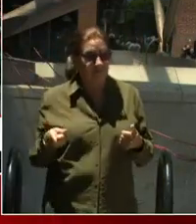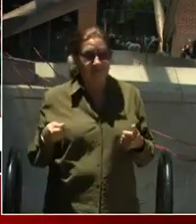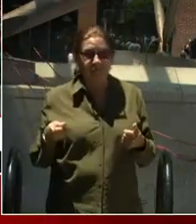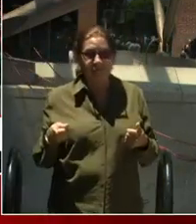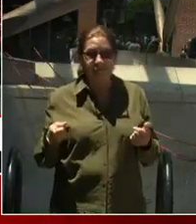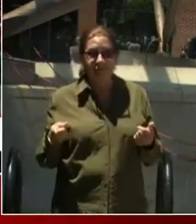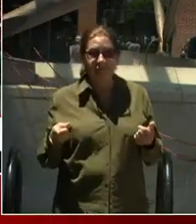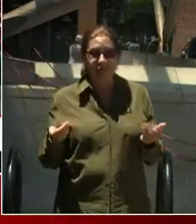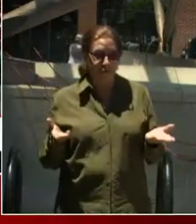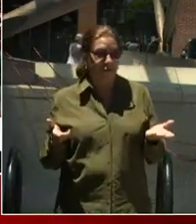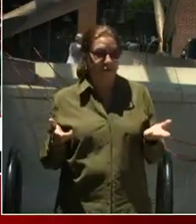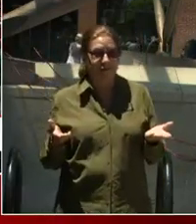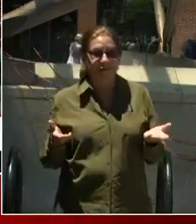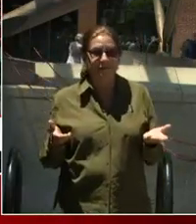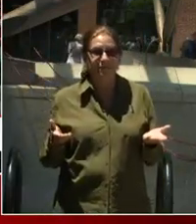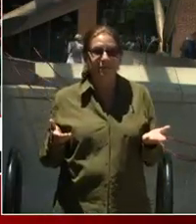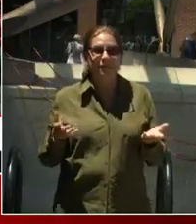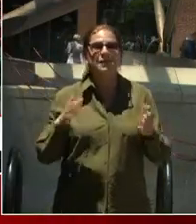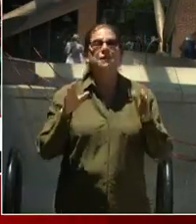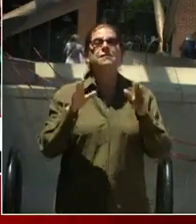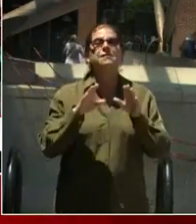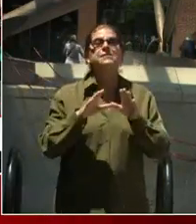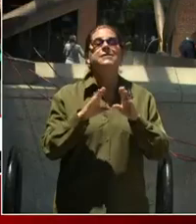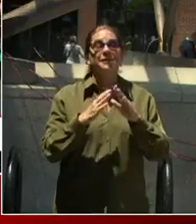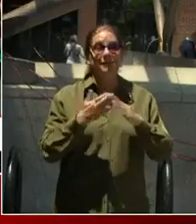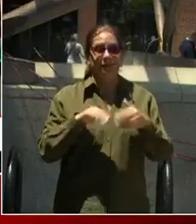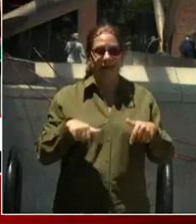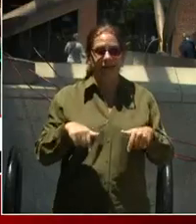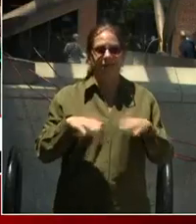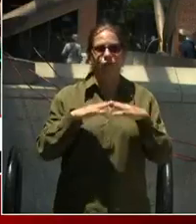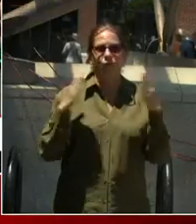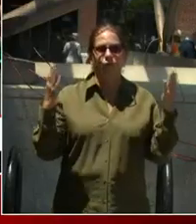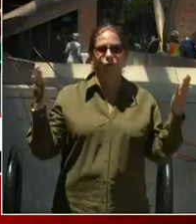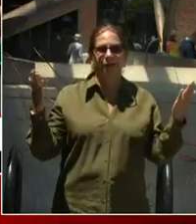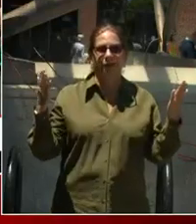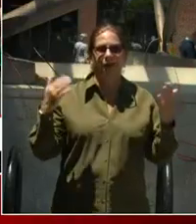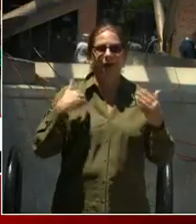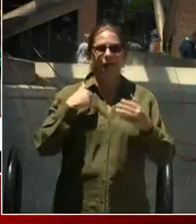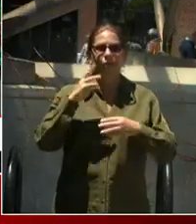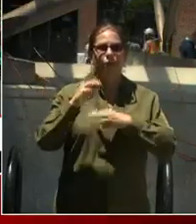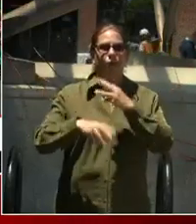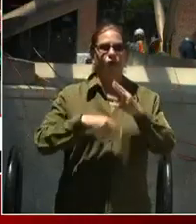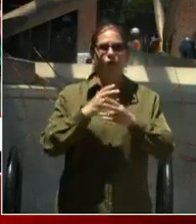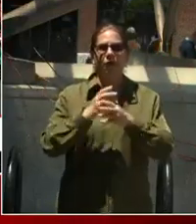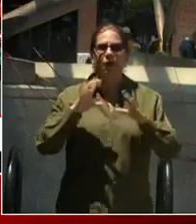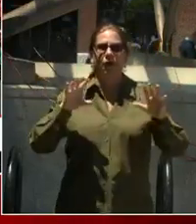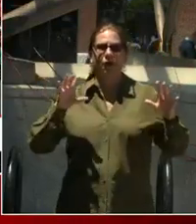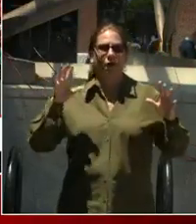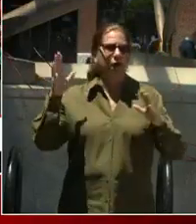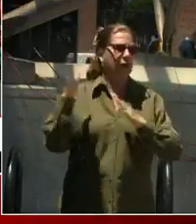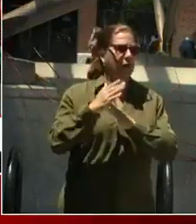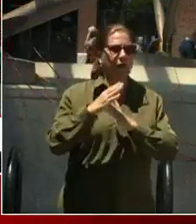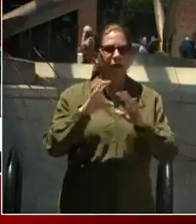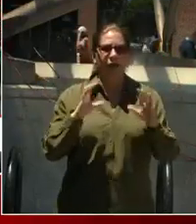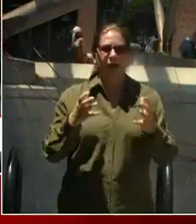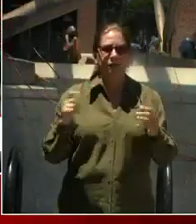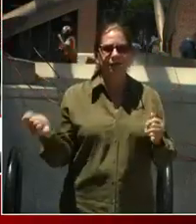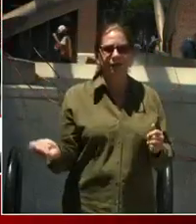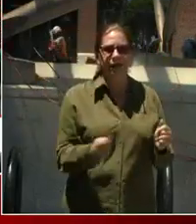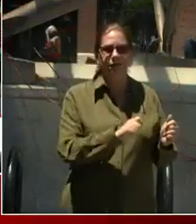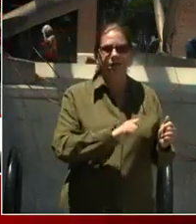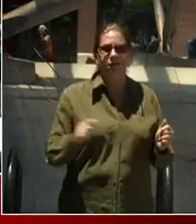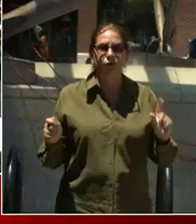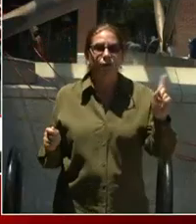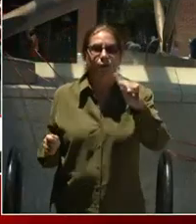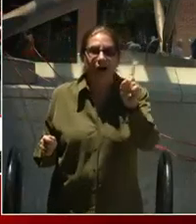brought back the city open to have world-class tennis in where? D.C. And